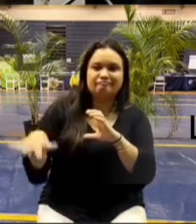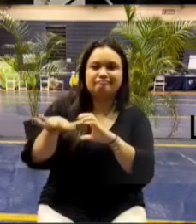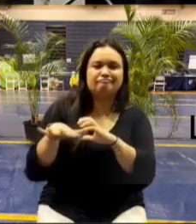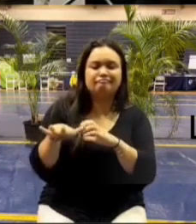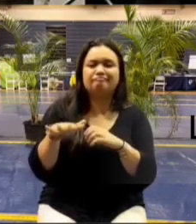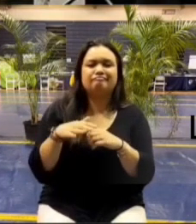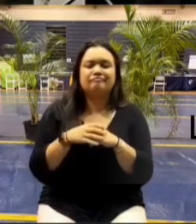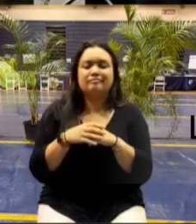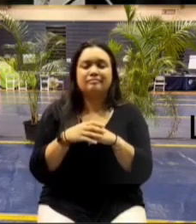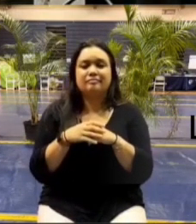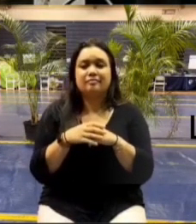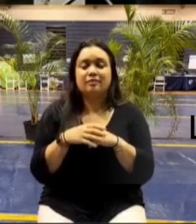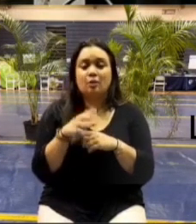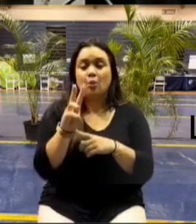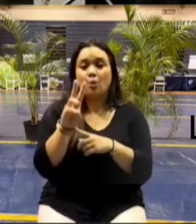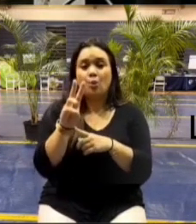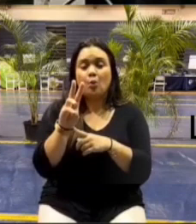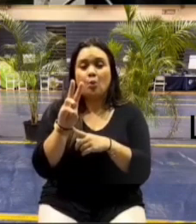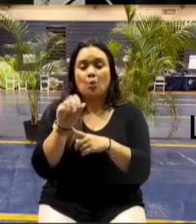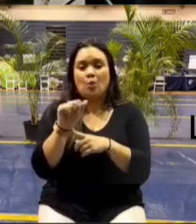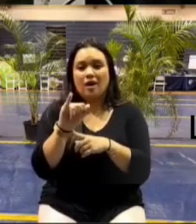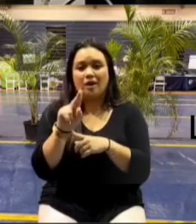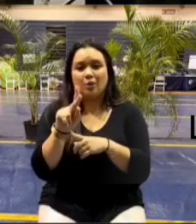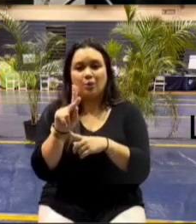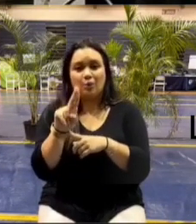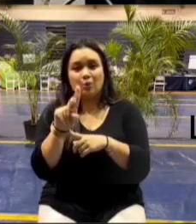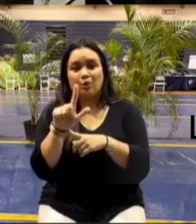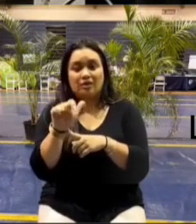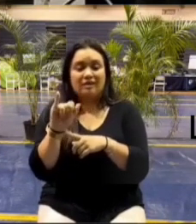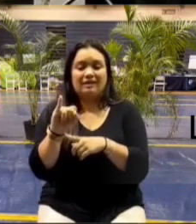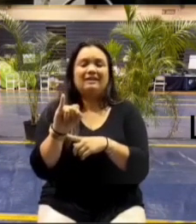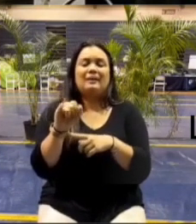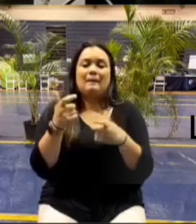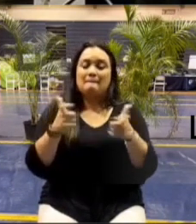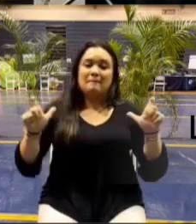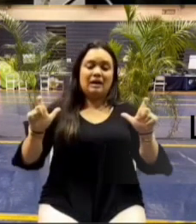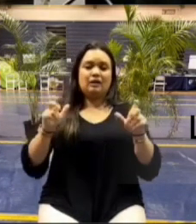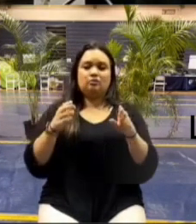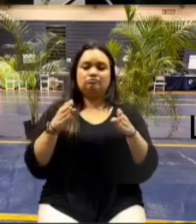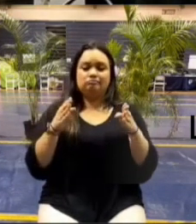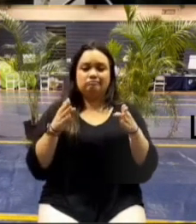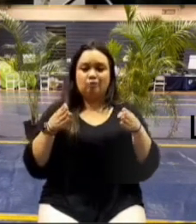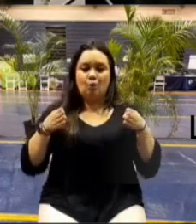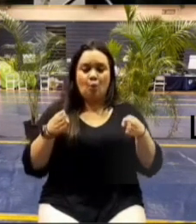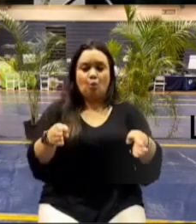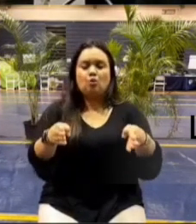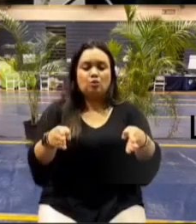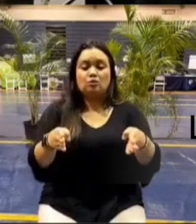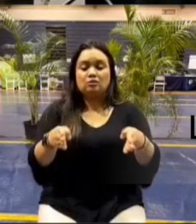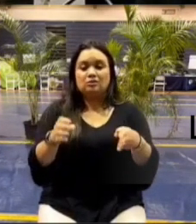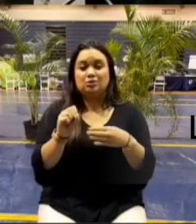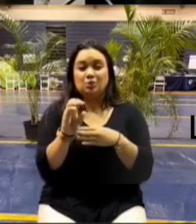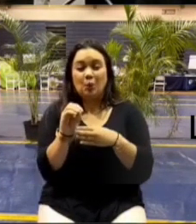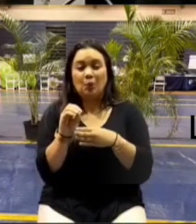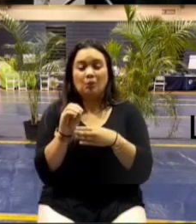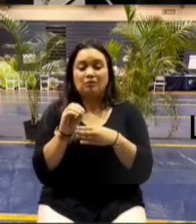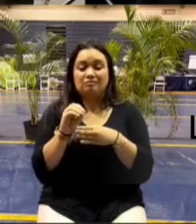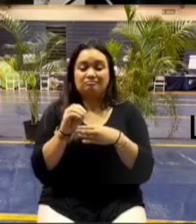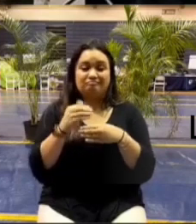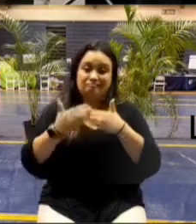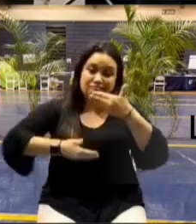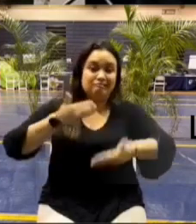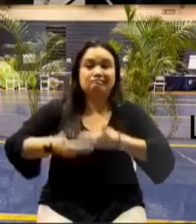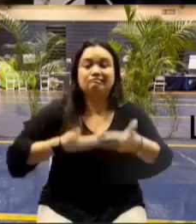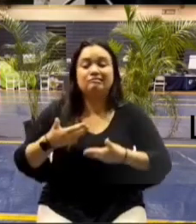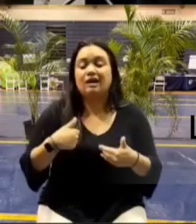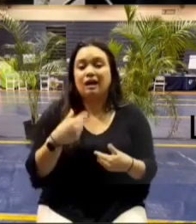is it's crazy why cool i don't care road is are it's a pretty big road so to get this ball rolling i was